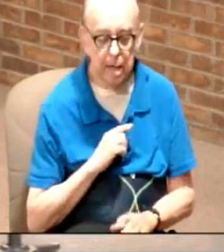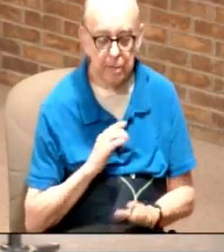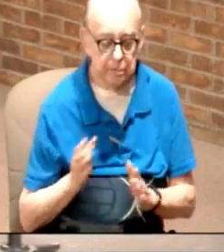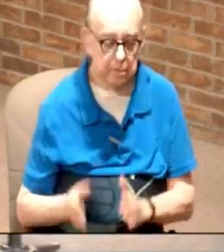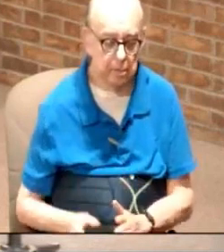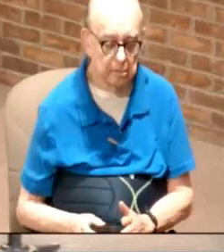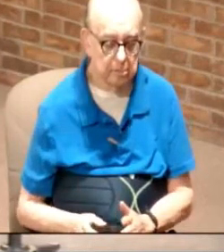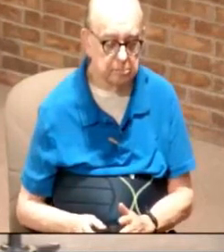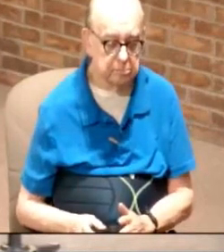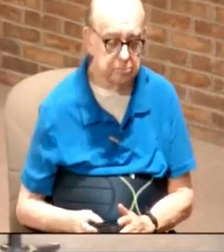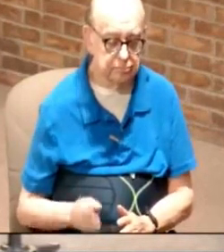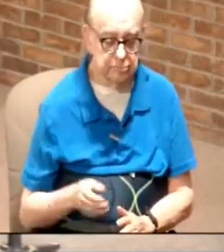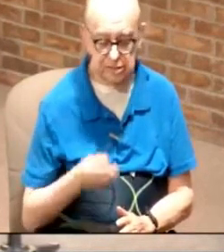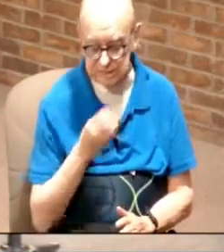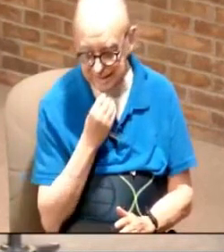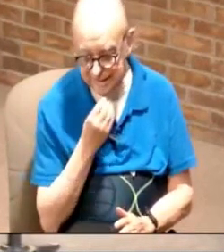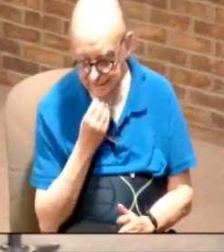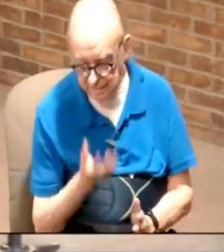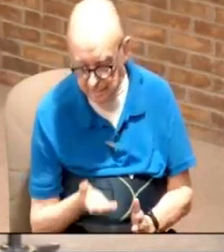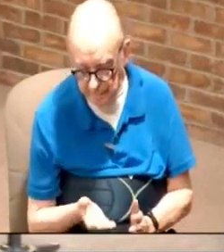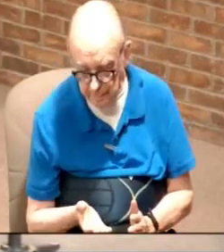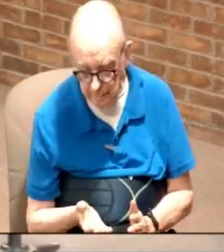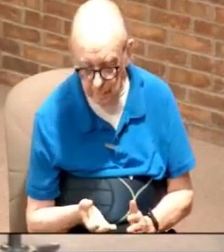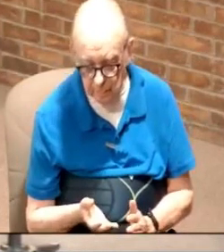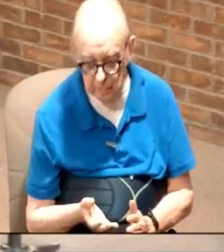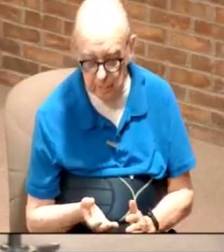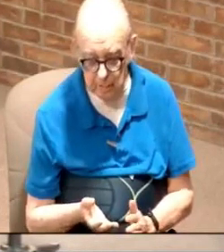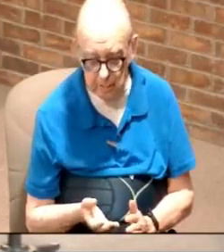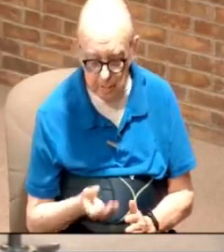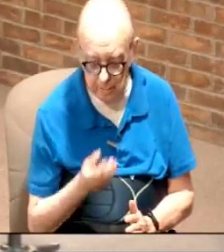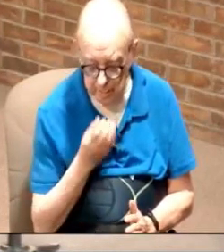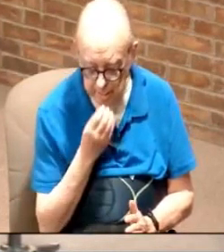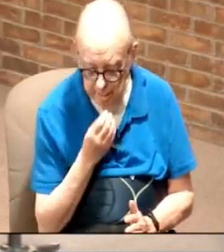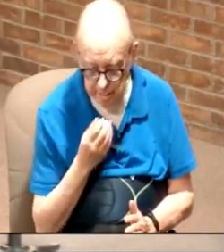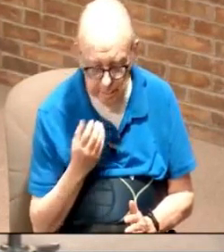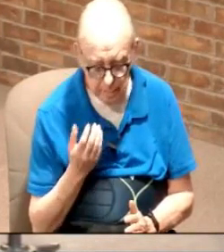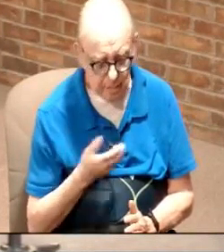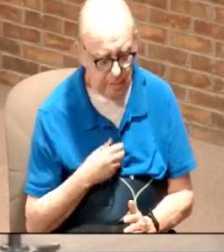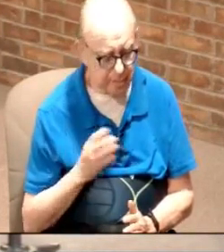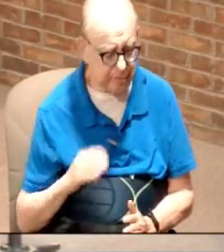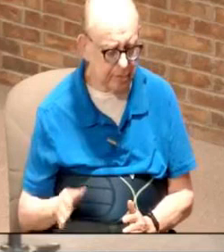we eat we eat our children